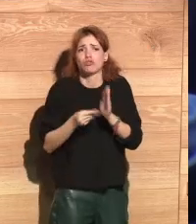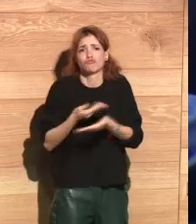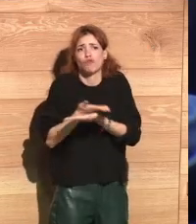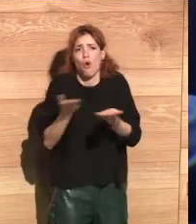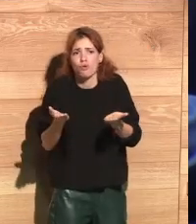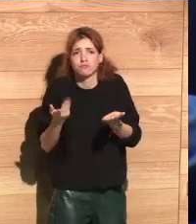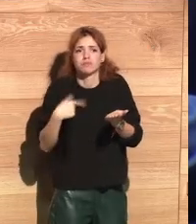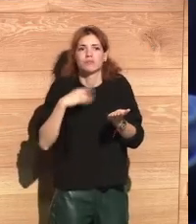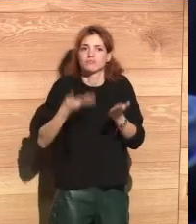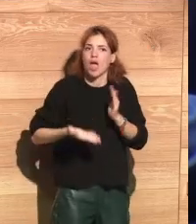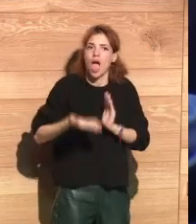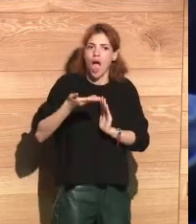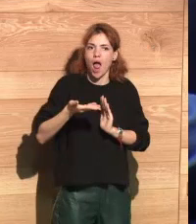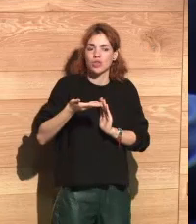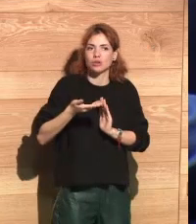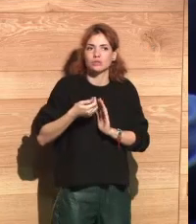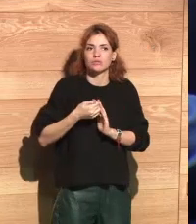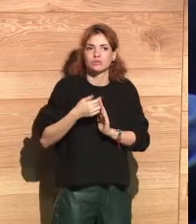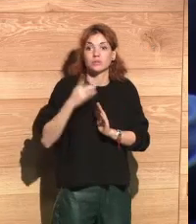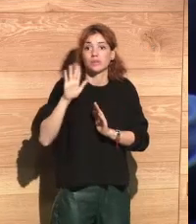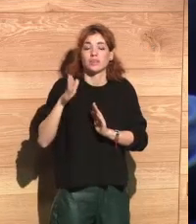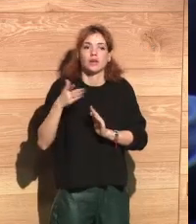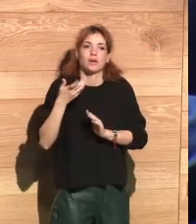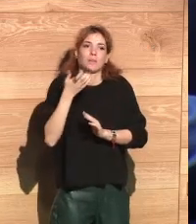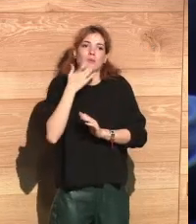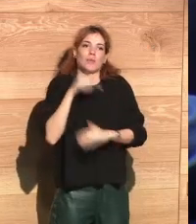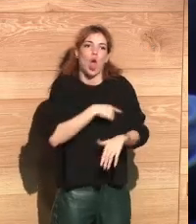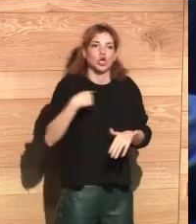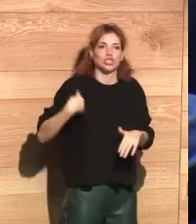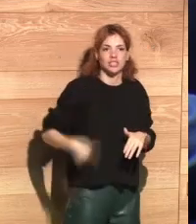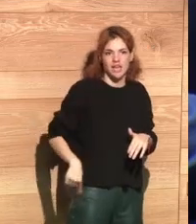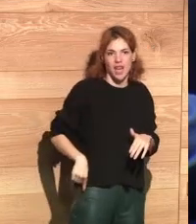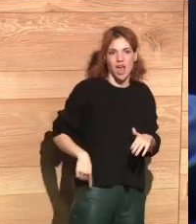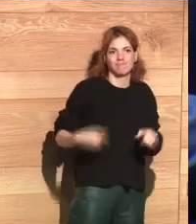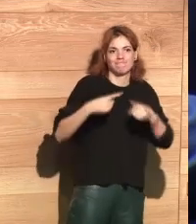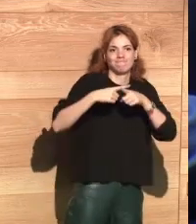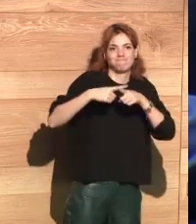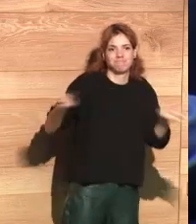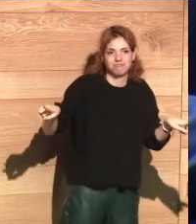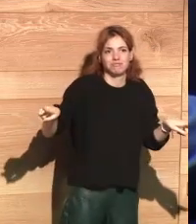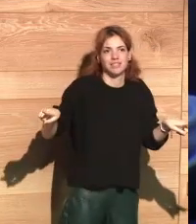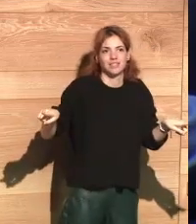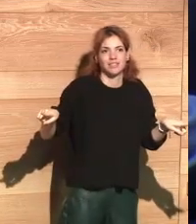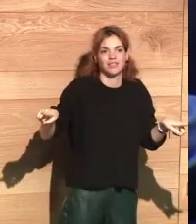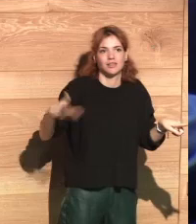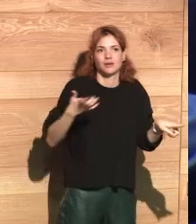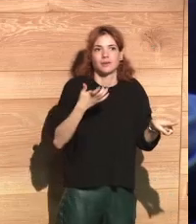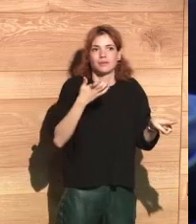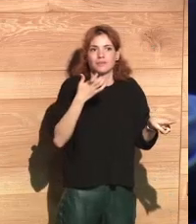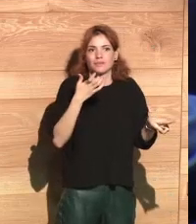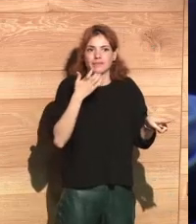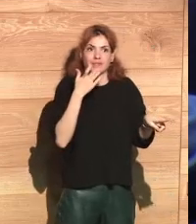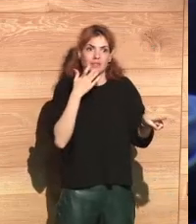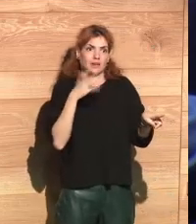that differentiates us from the, for instance, the Chinese environment, the where